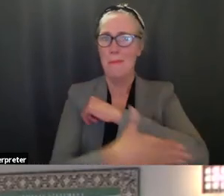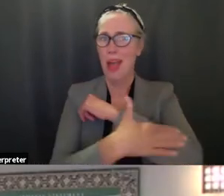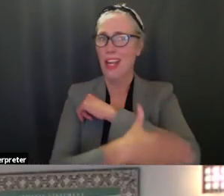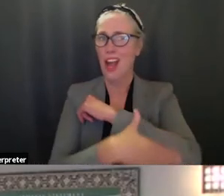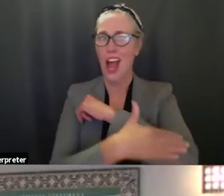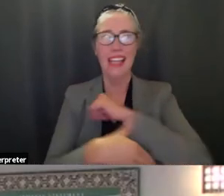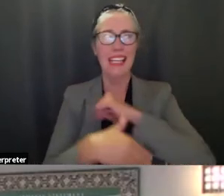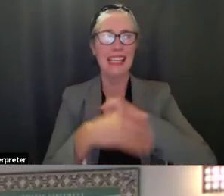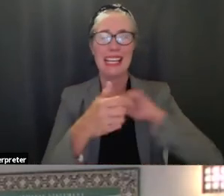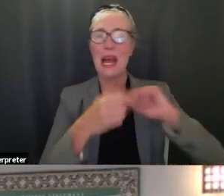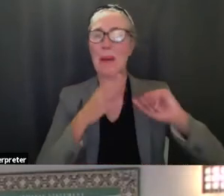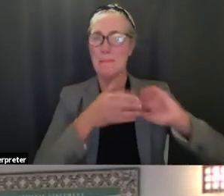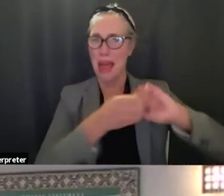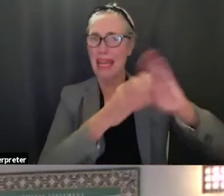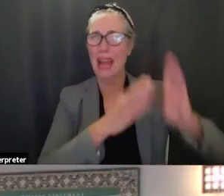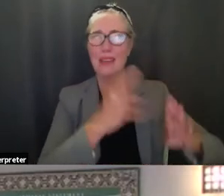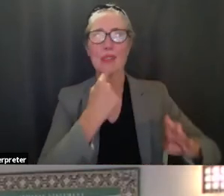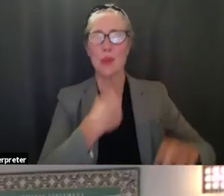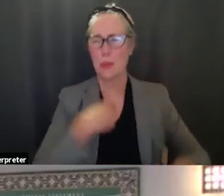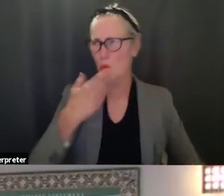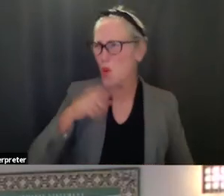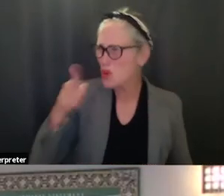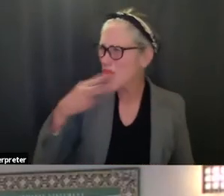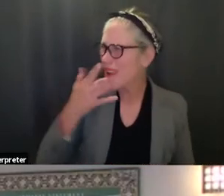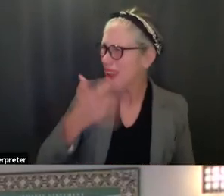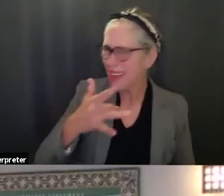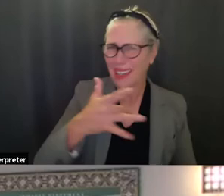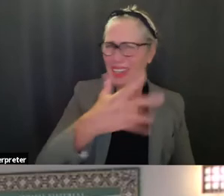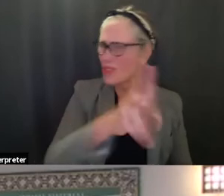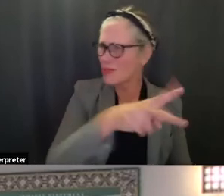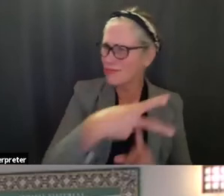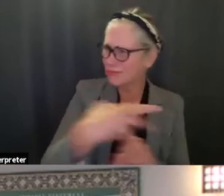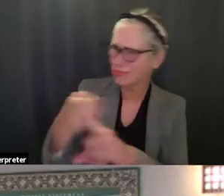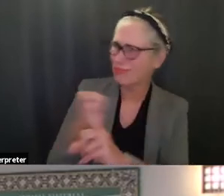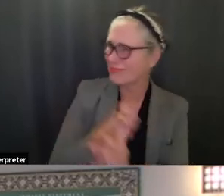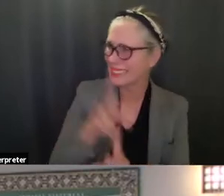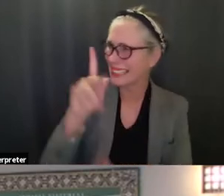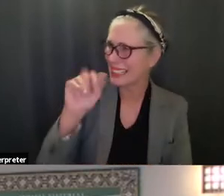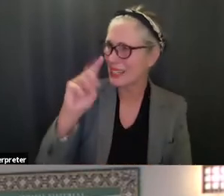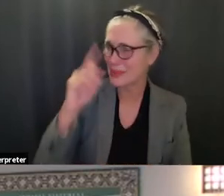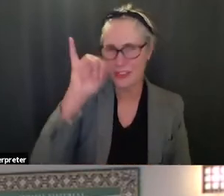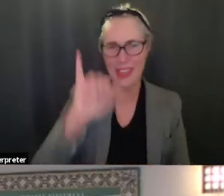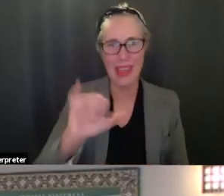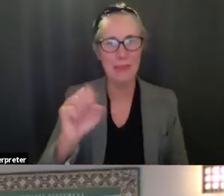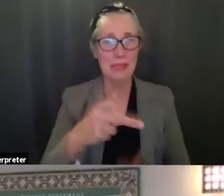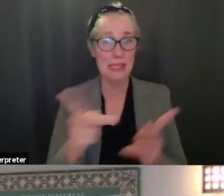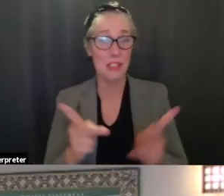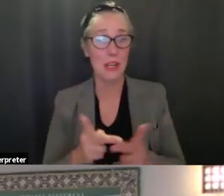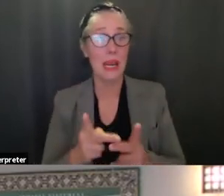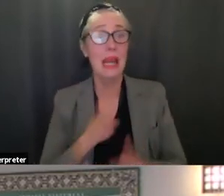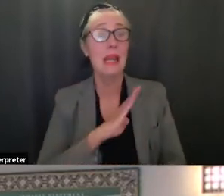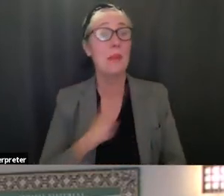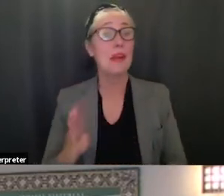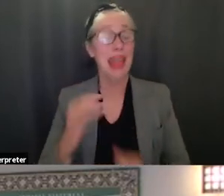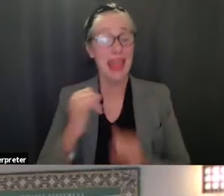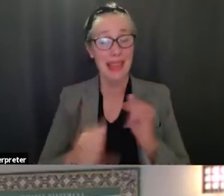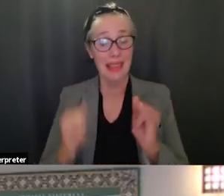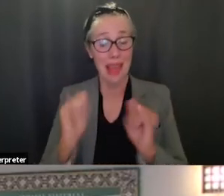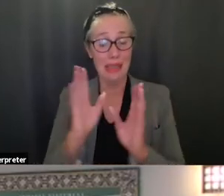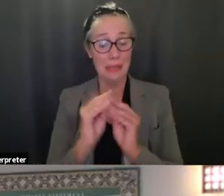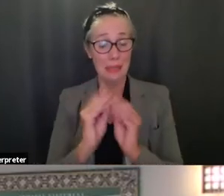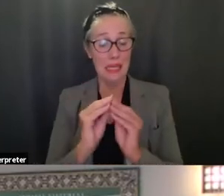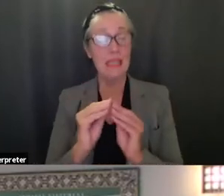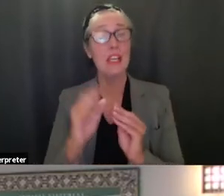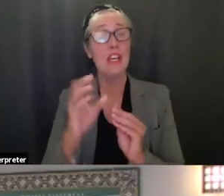kim and welcome again uh next slide uh mr rouse uh board members there's a couple of questions you asked at the last board meeting i want to share